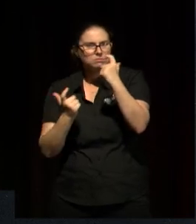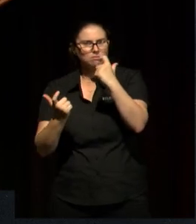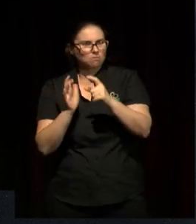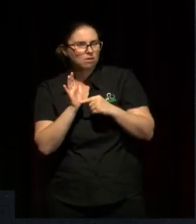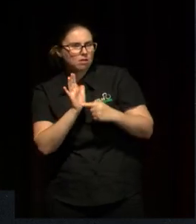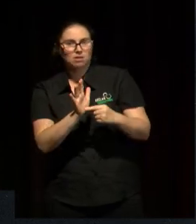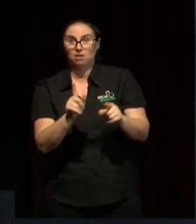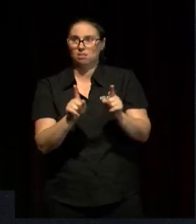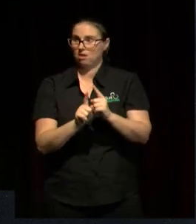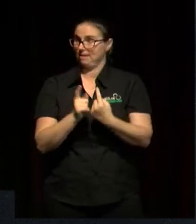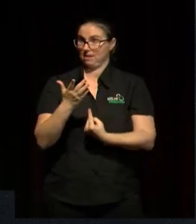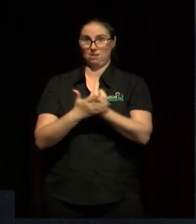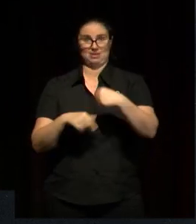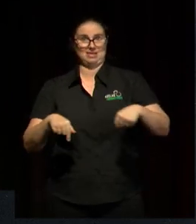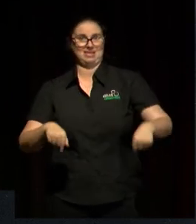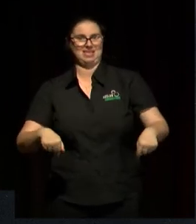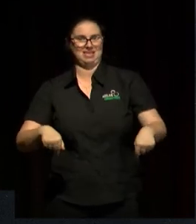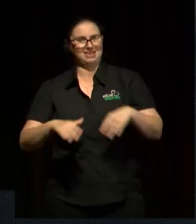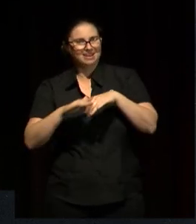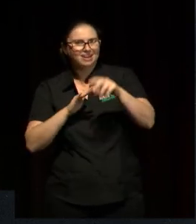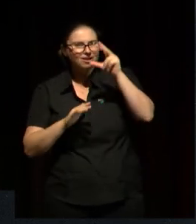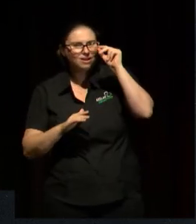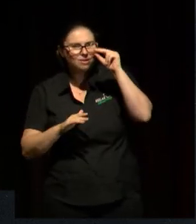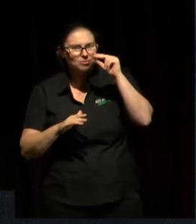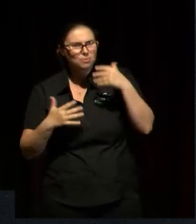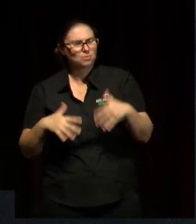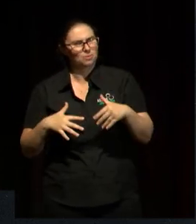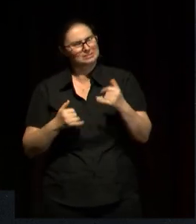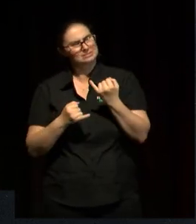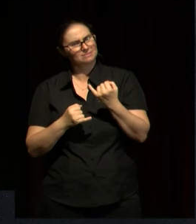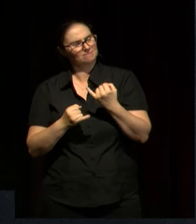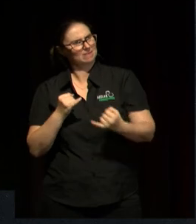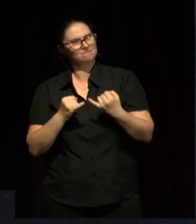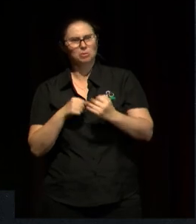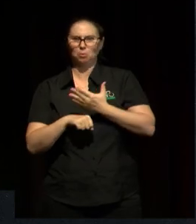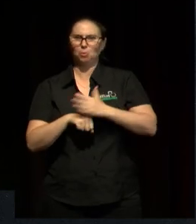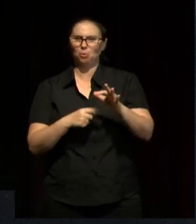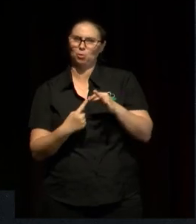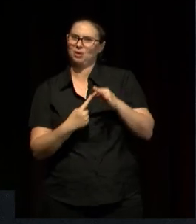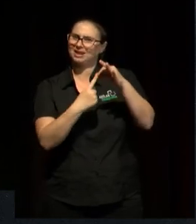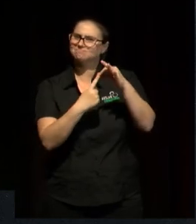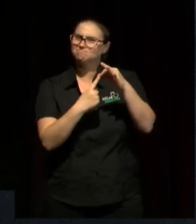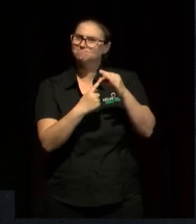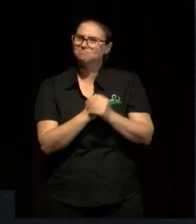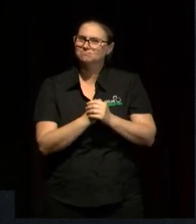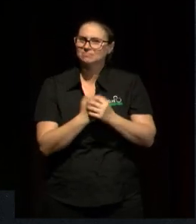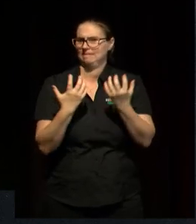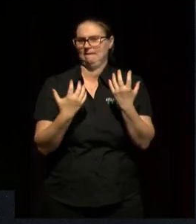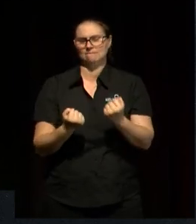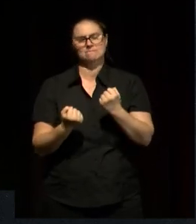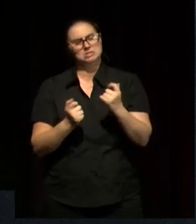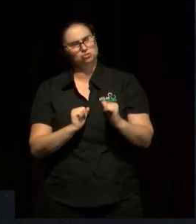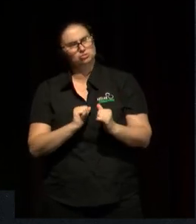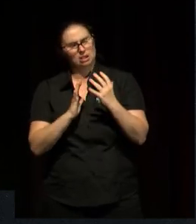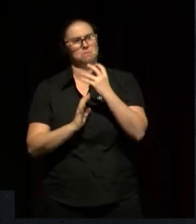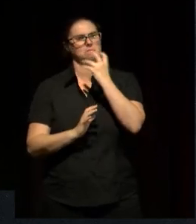we have done here in the library, is still unique. It is challenging because it's not necessarily,